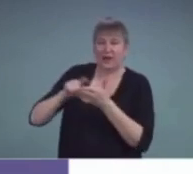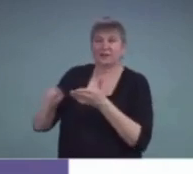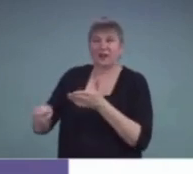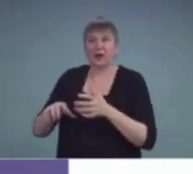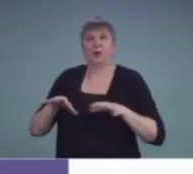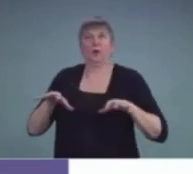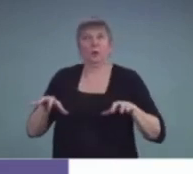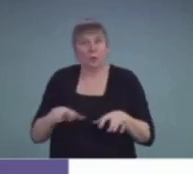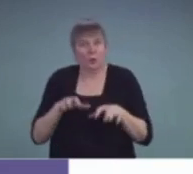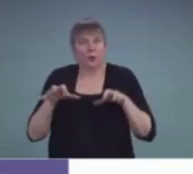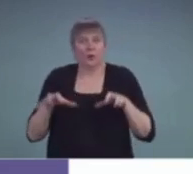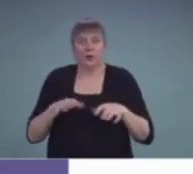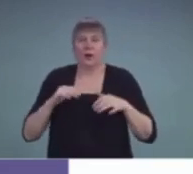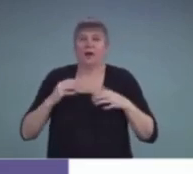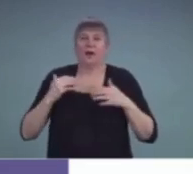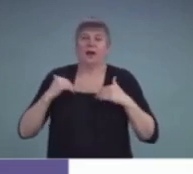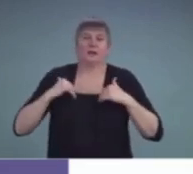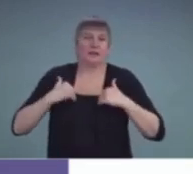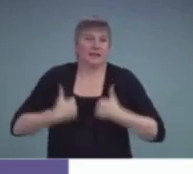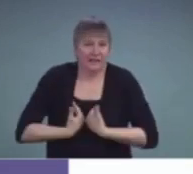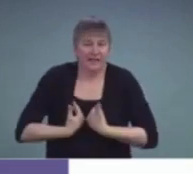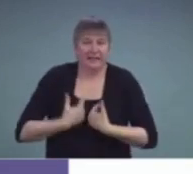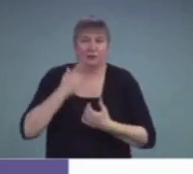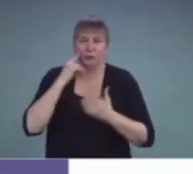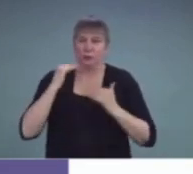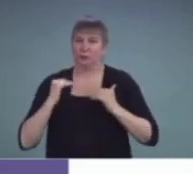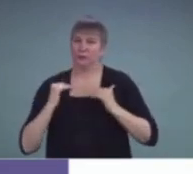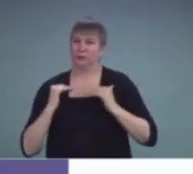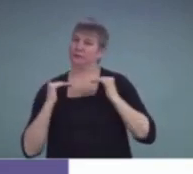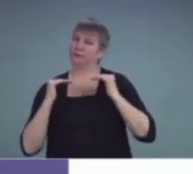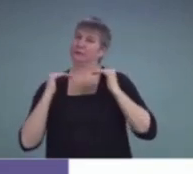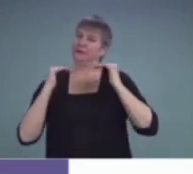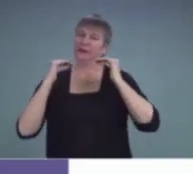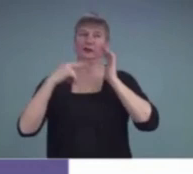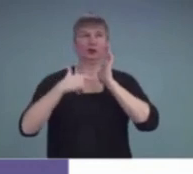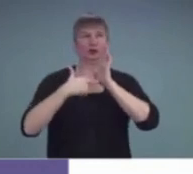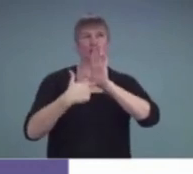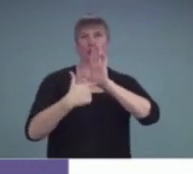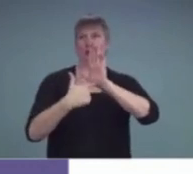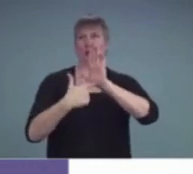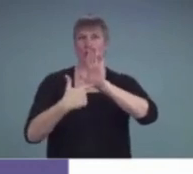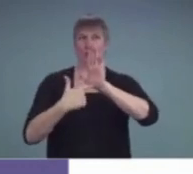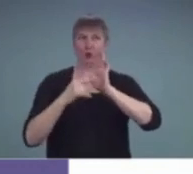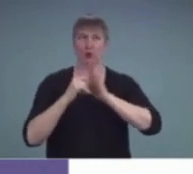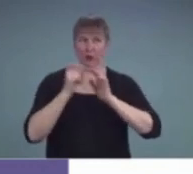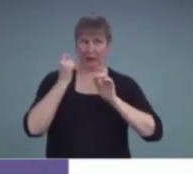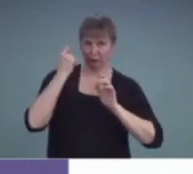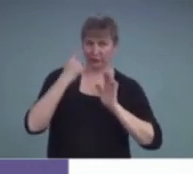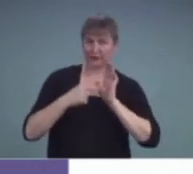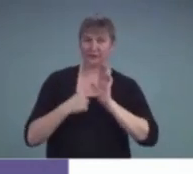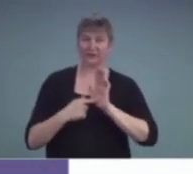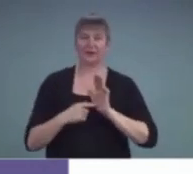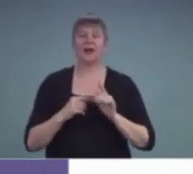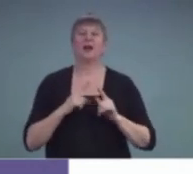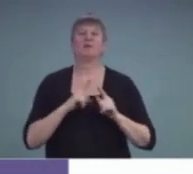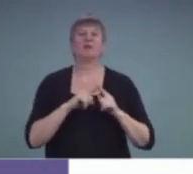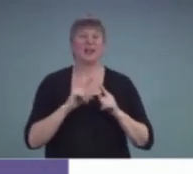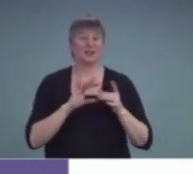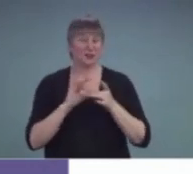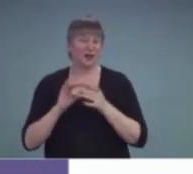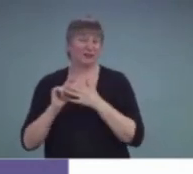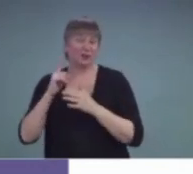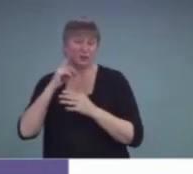having to perform up to that standard, as well as getting back into some of those identity self-esteem issues.